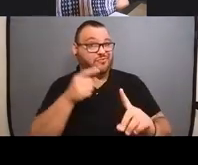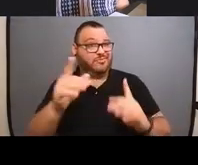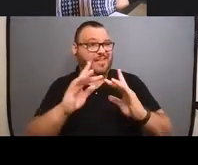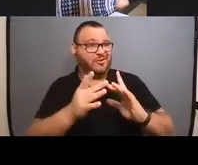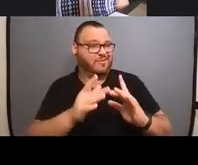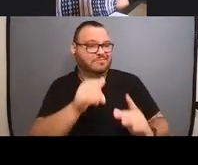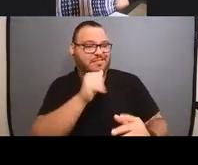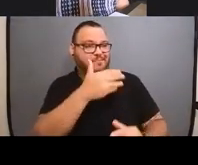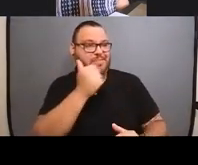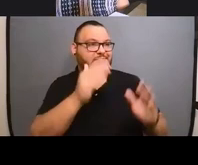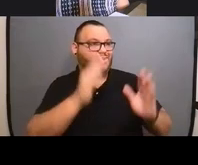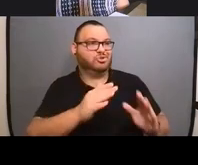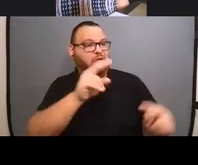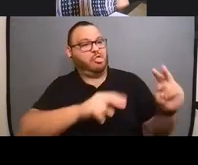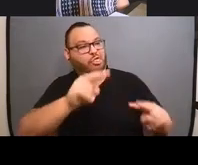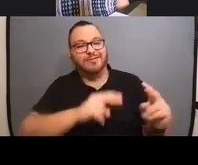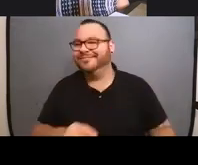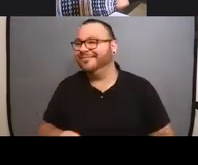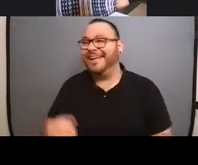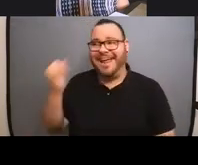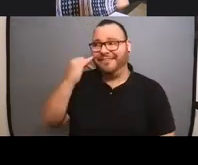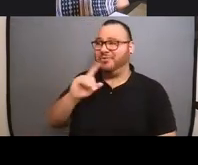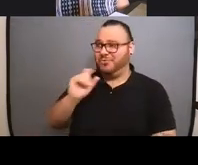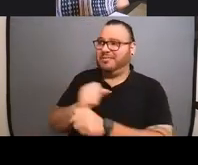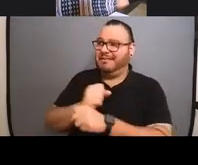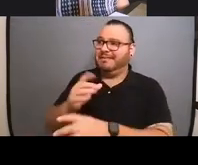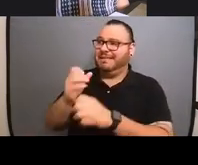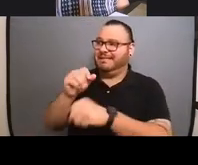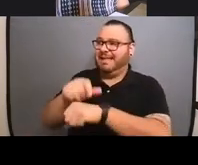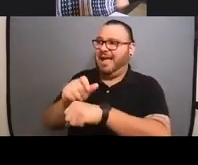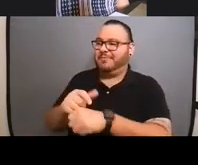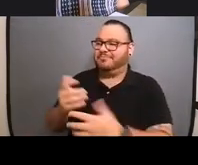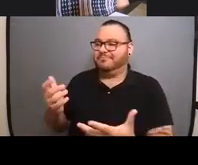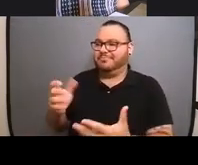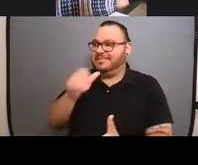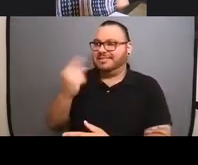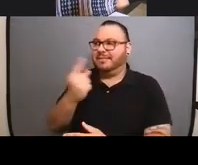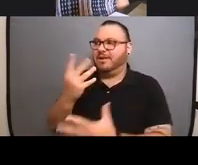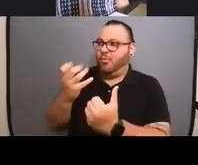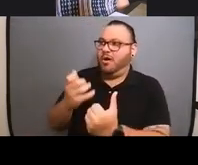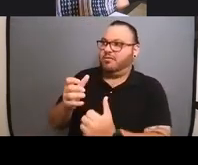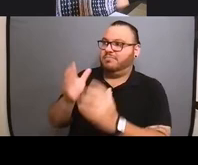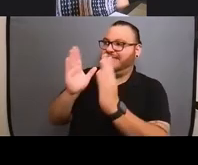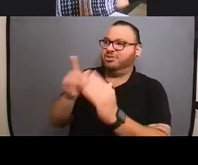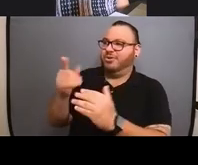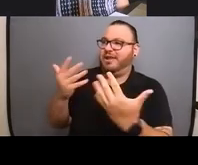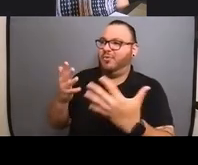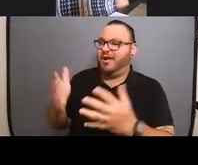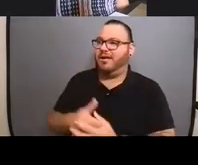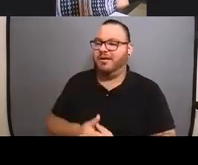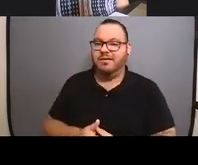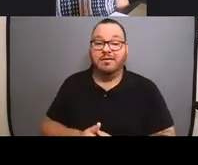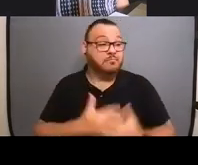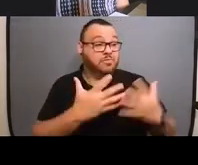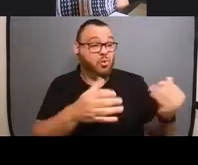And if they're going to go out of their way to be unkind, they're definitely not somebody you want to emulate anyway. Exactly. Um, do you want to talk